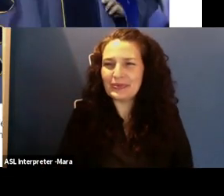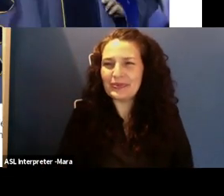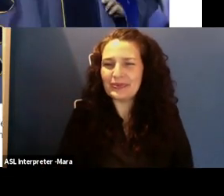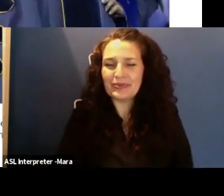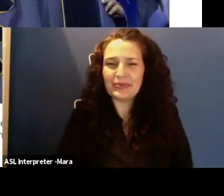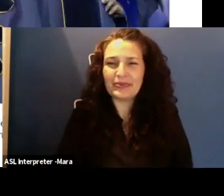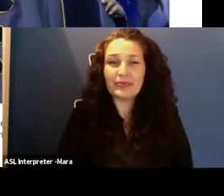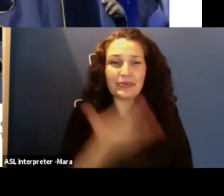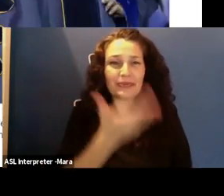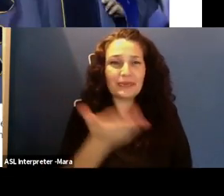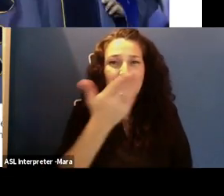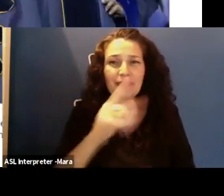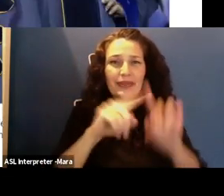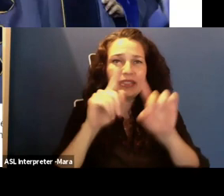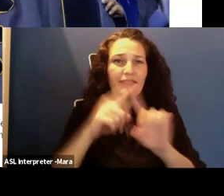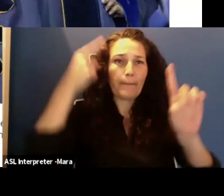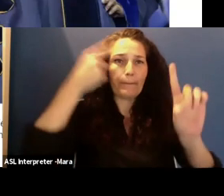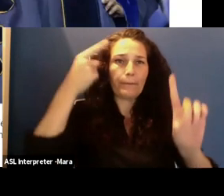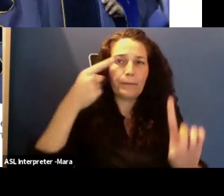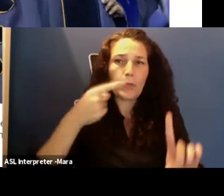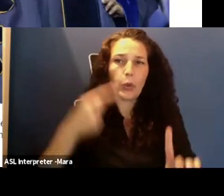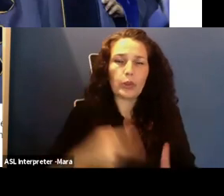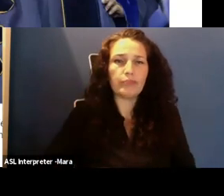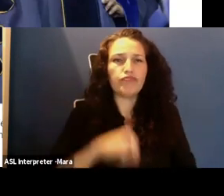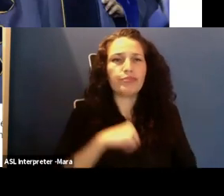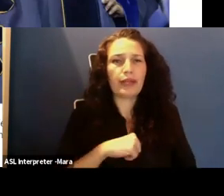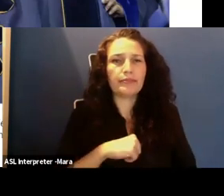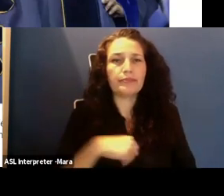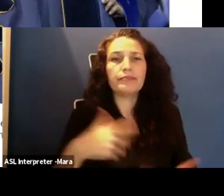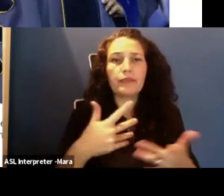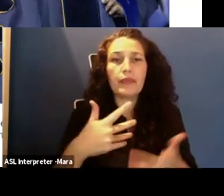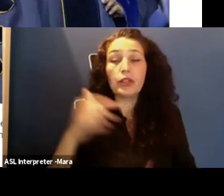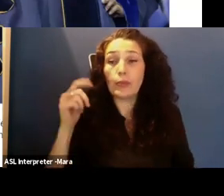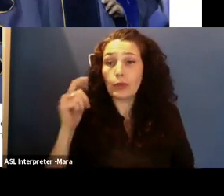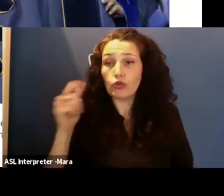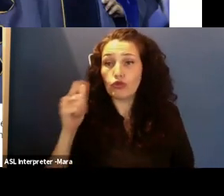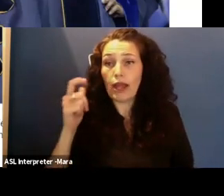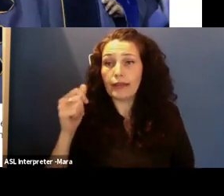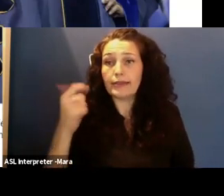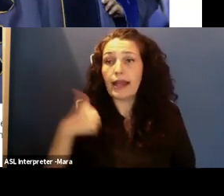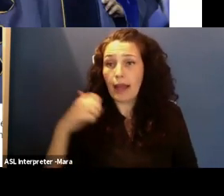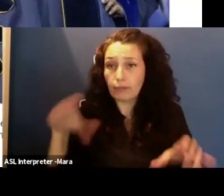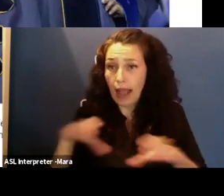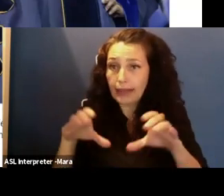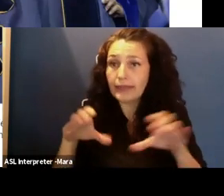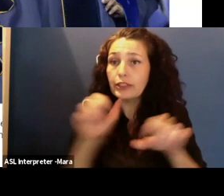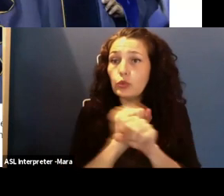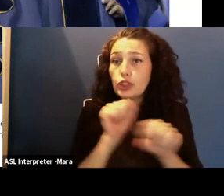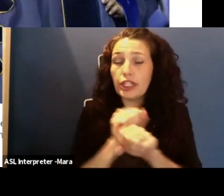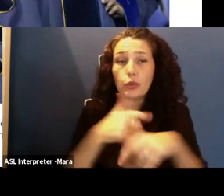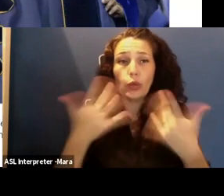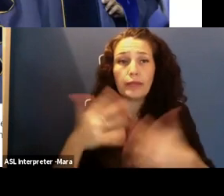So here's some points of pride that I want to share with you. Let's talk about some grants that I currently have that are active that I'm working on. So